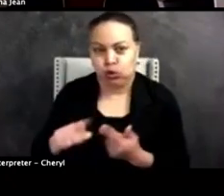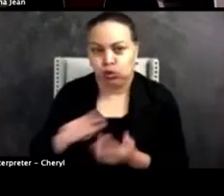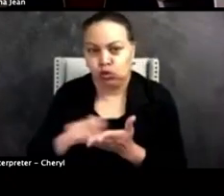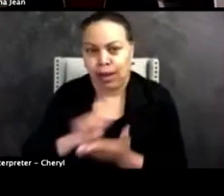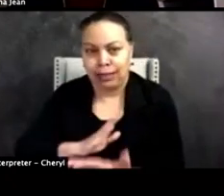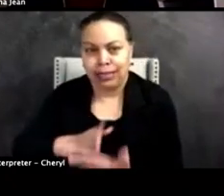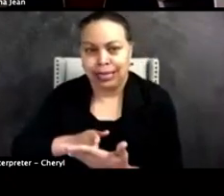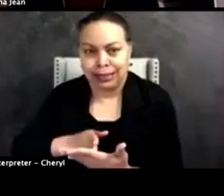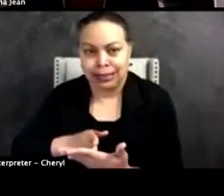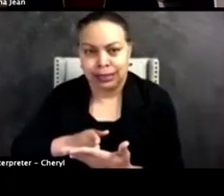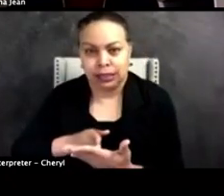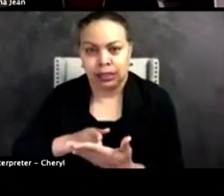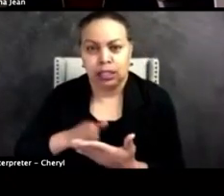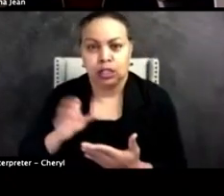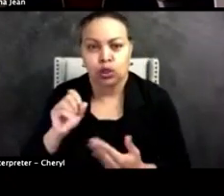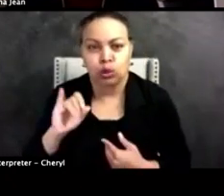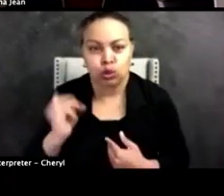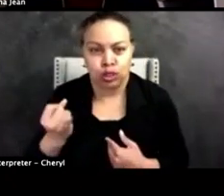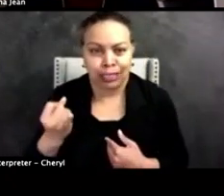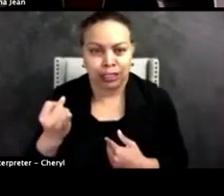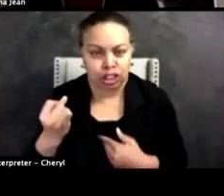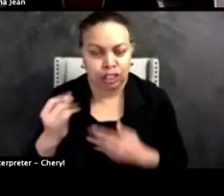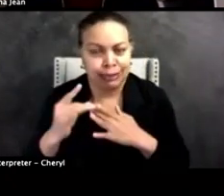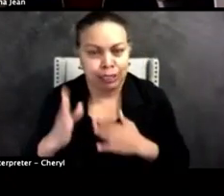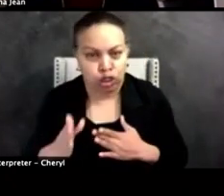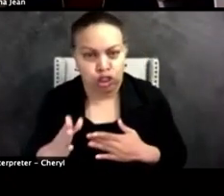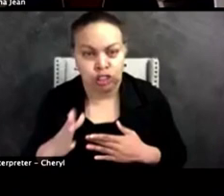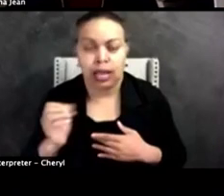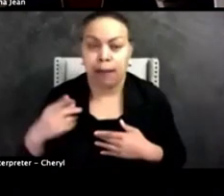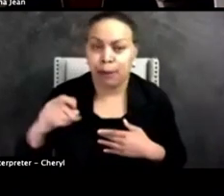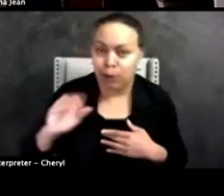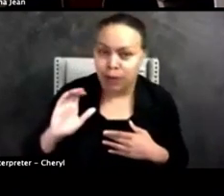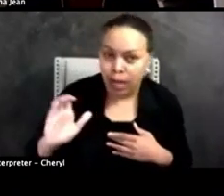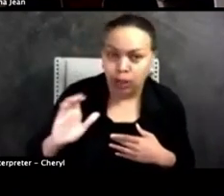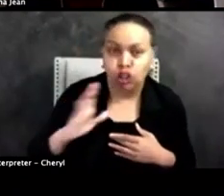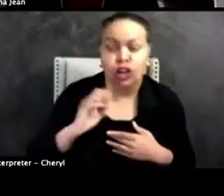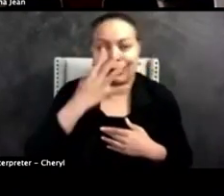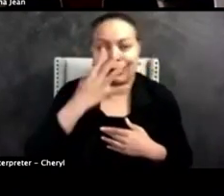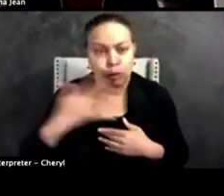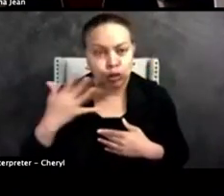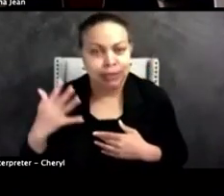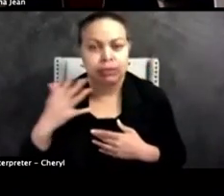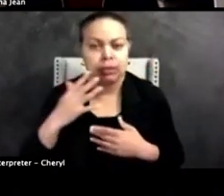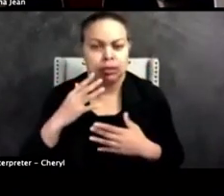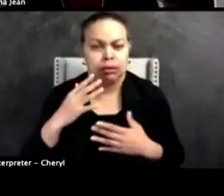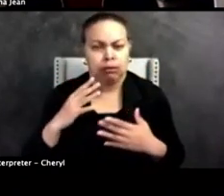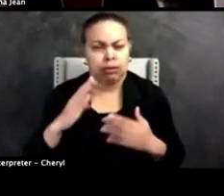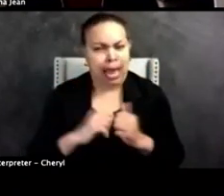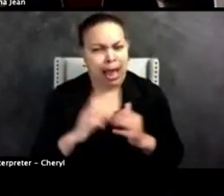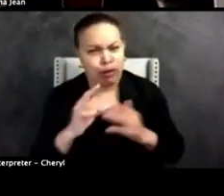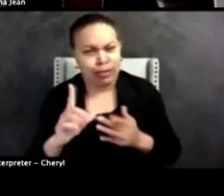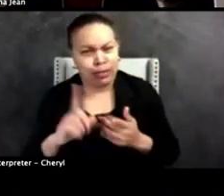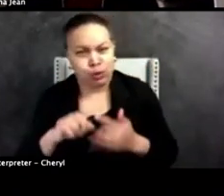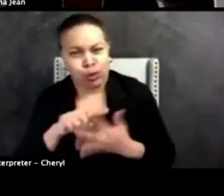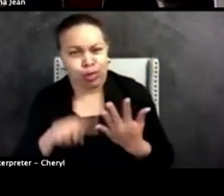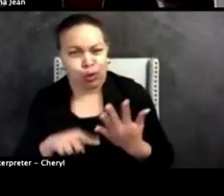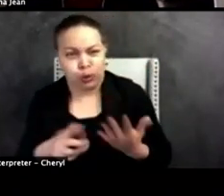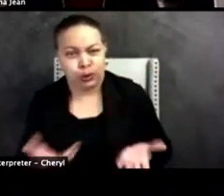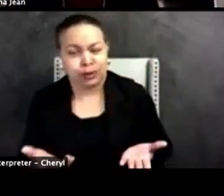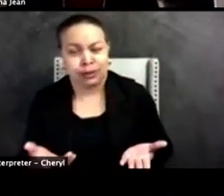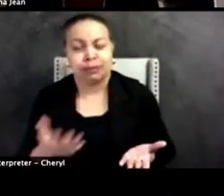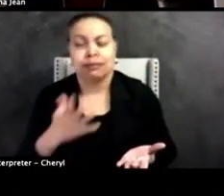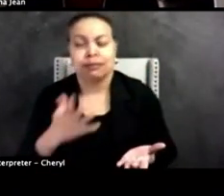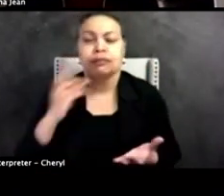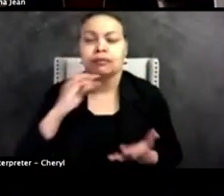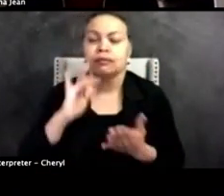social justice warriors, people of color, immigrants, and those categories. And my question is, I